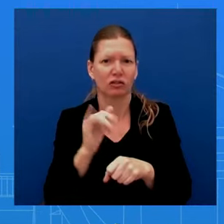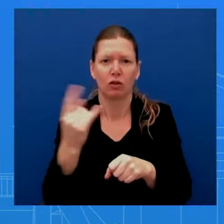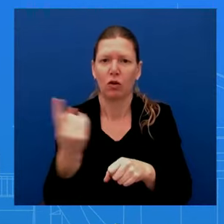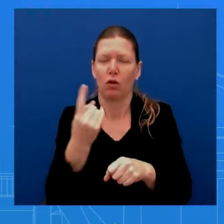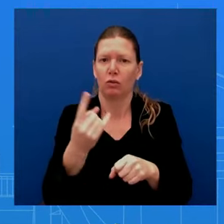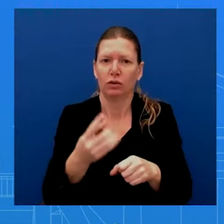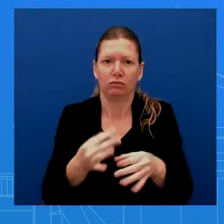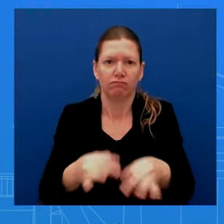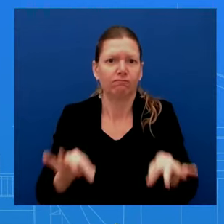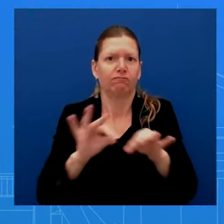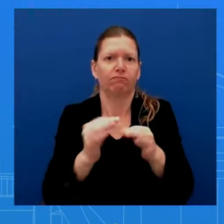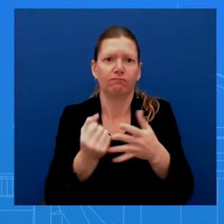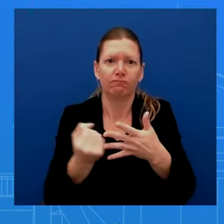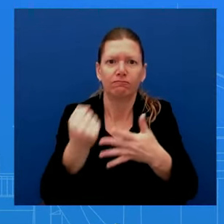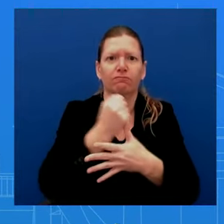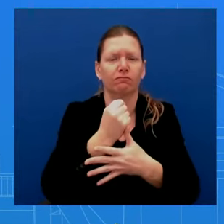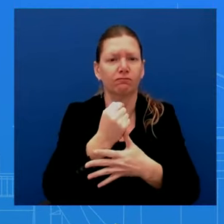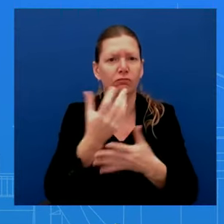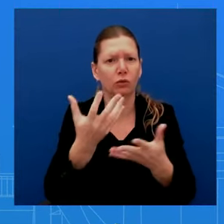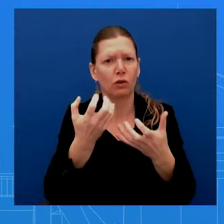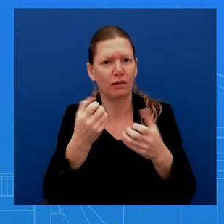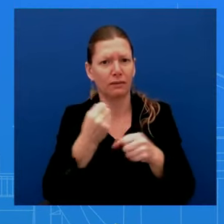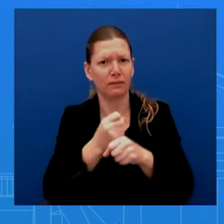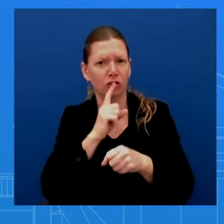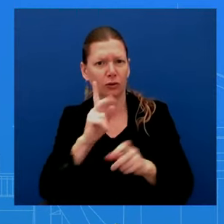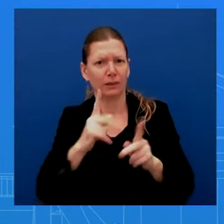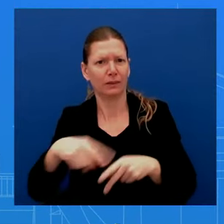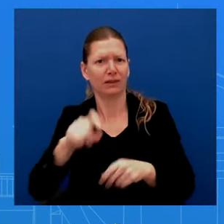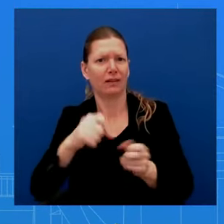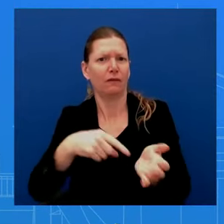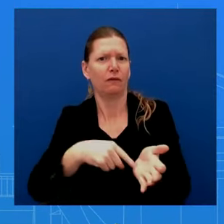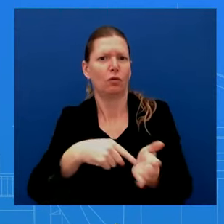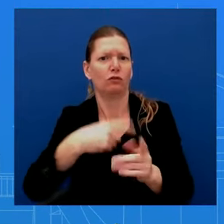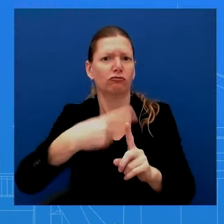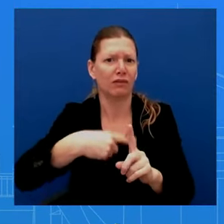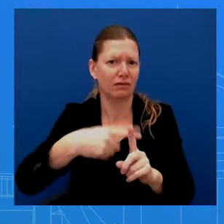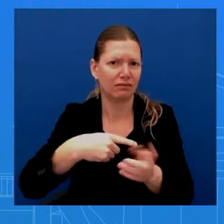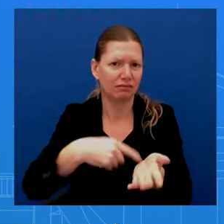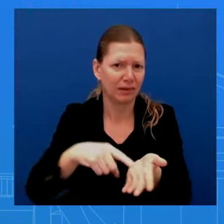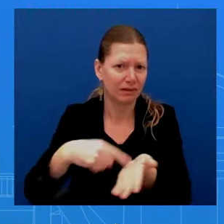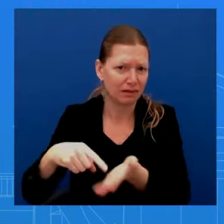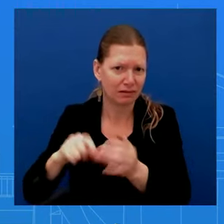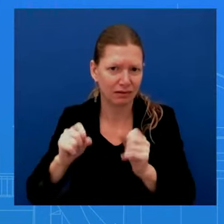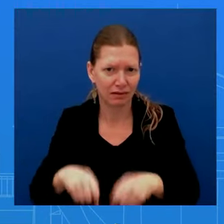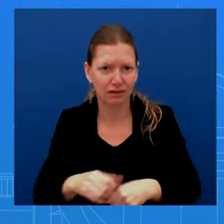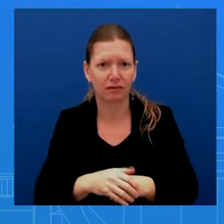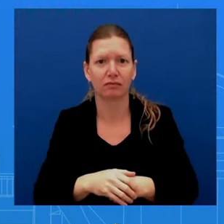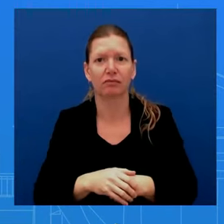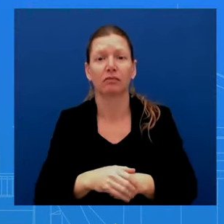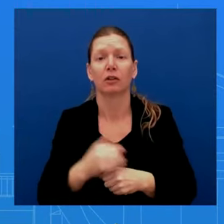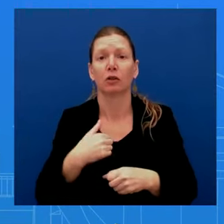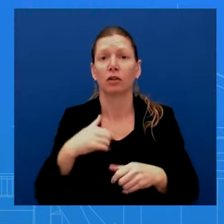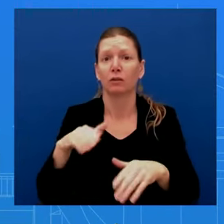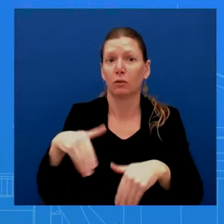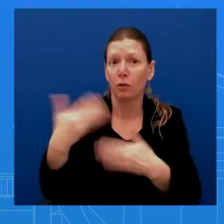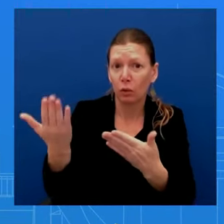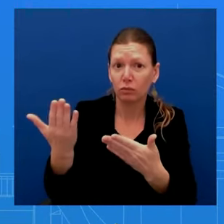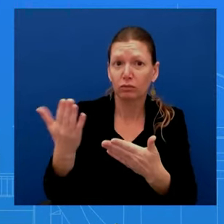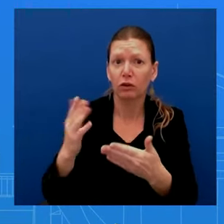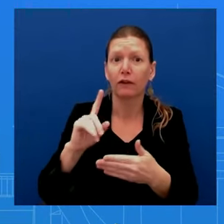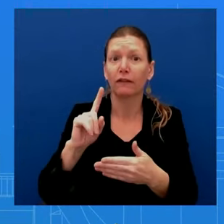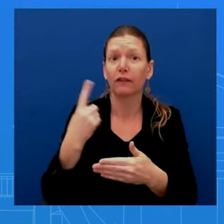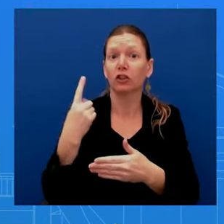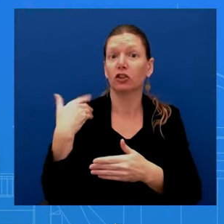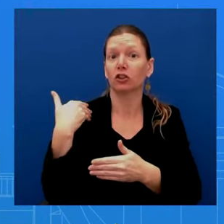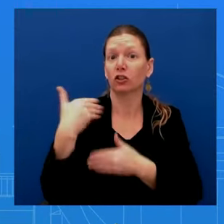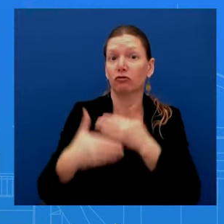also have put forward proposals for first-generation home buyers to make that more affordable. Mortgage rates